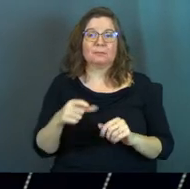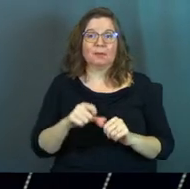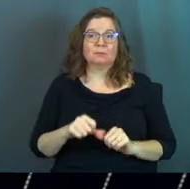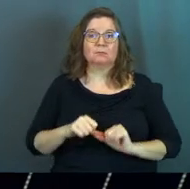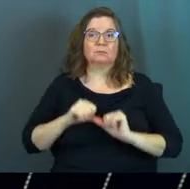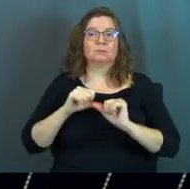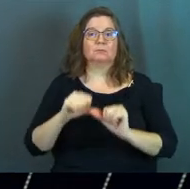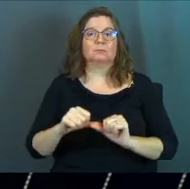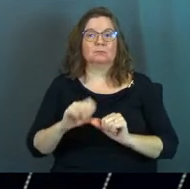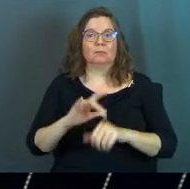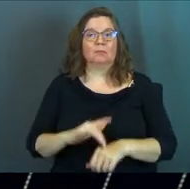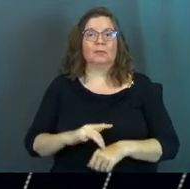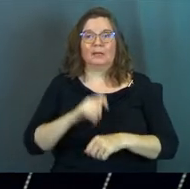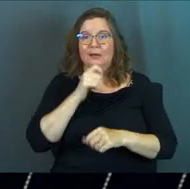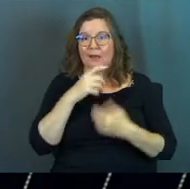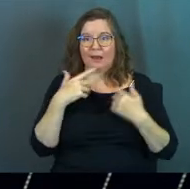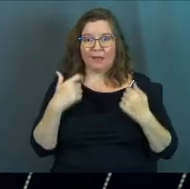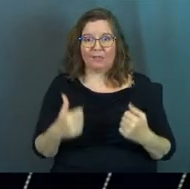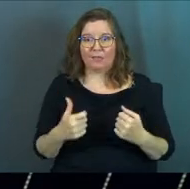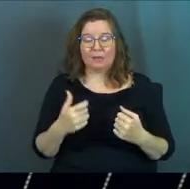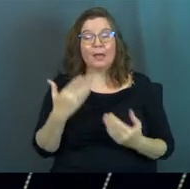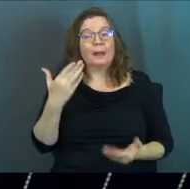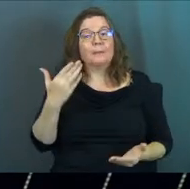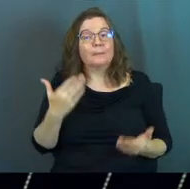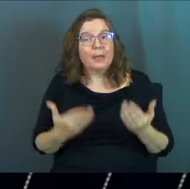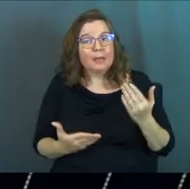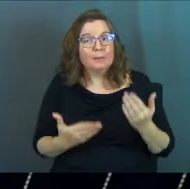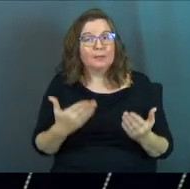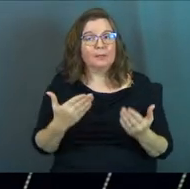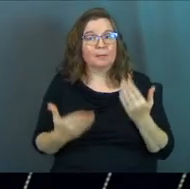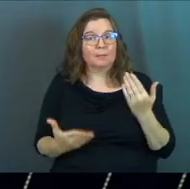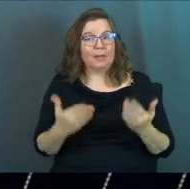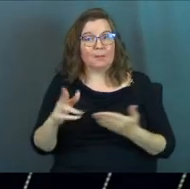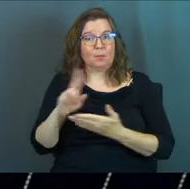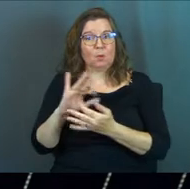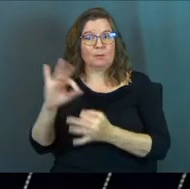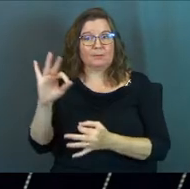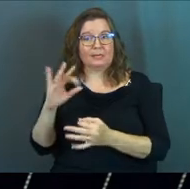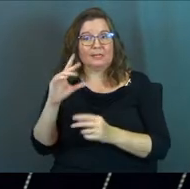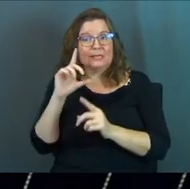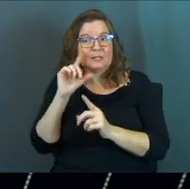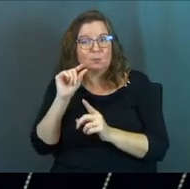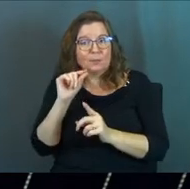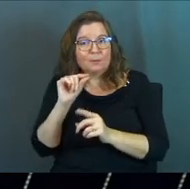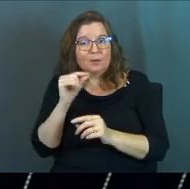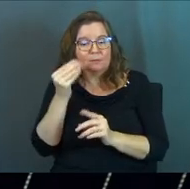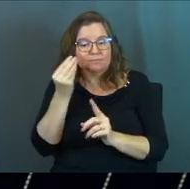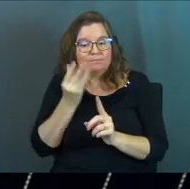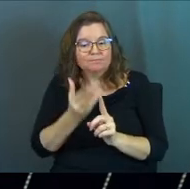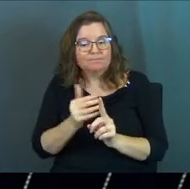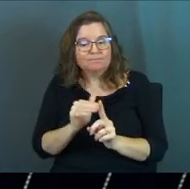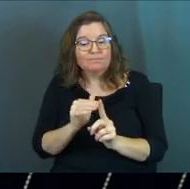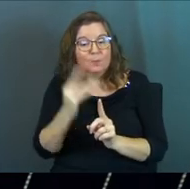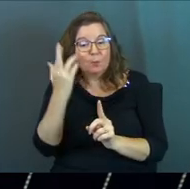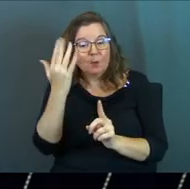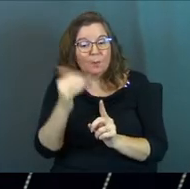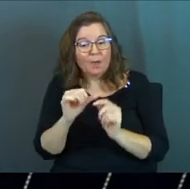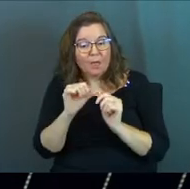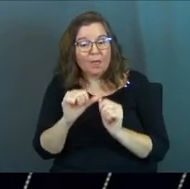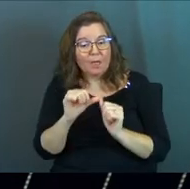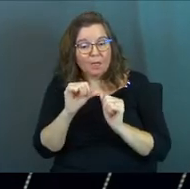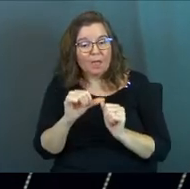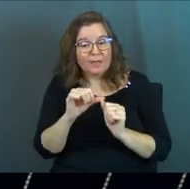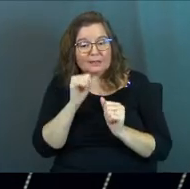chronically unhealthy, and it's never gotten better. And maybe, maybe the Holy Spirit is whispering in your ear this morning that the reason it's